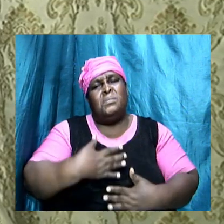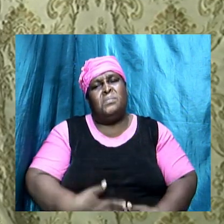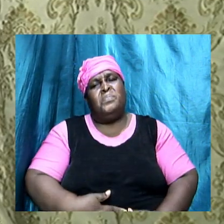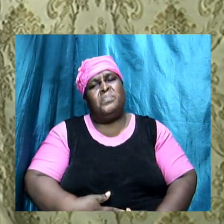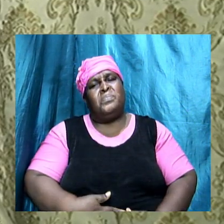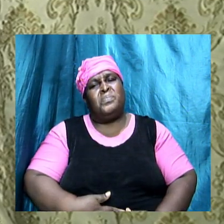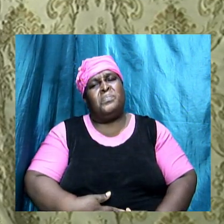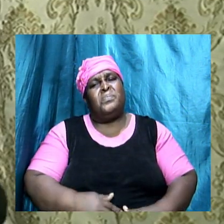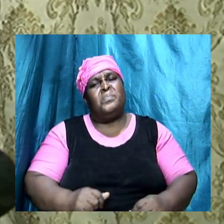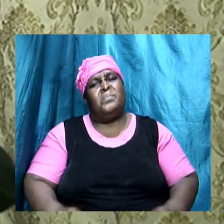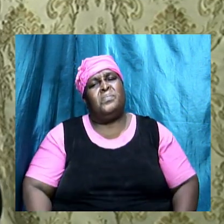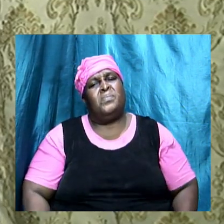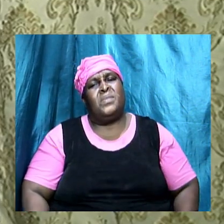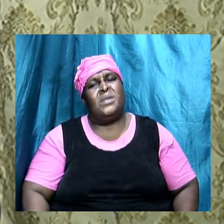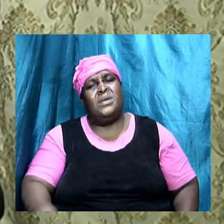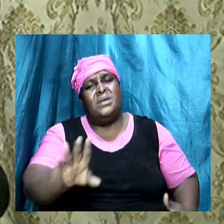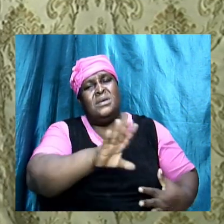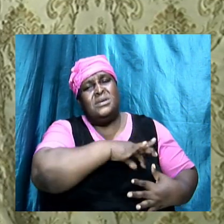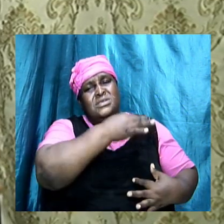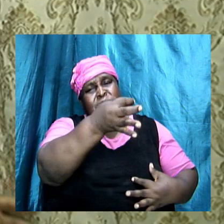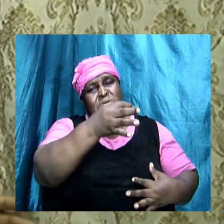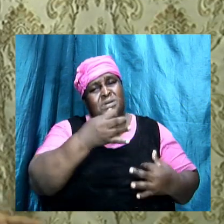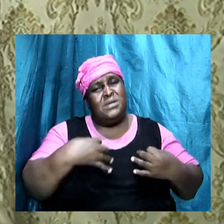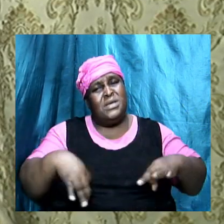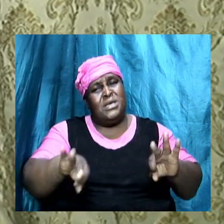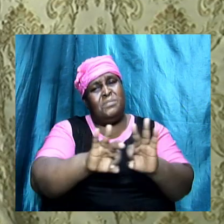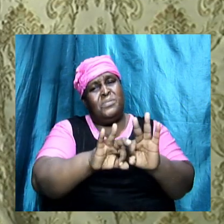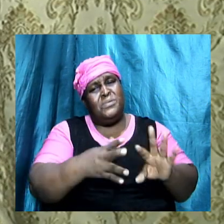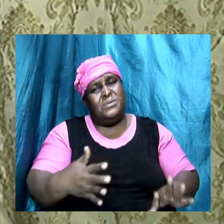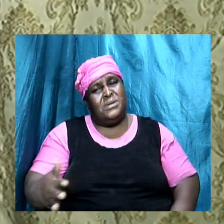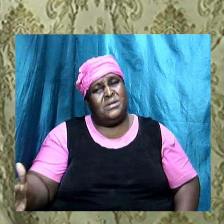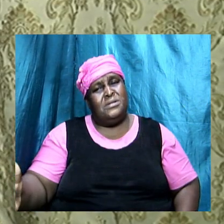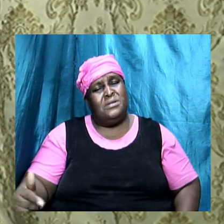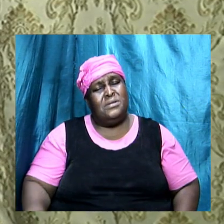because the spirit was the important thing